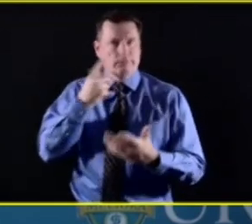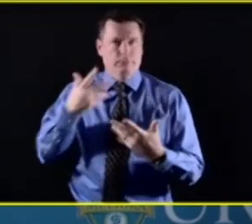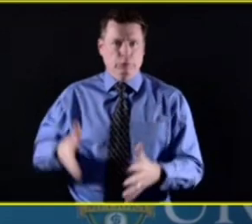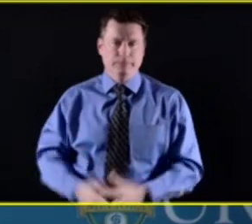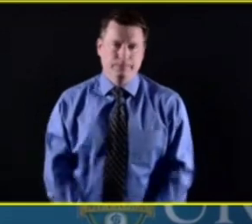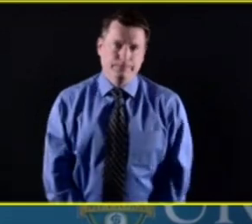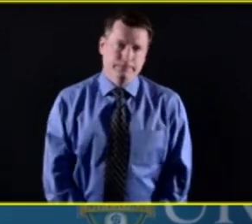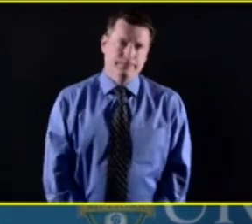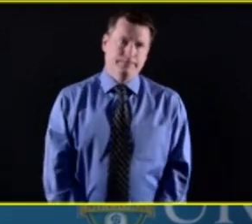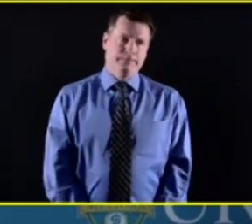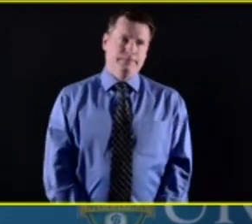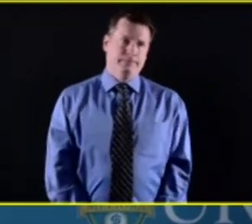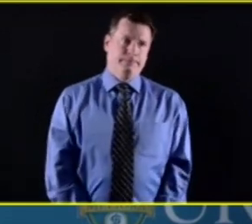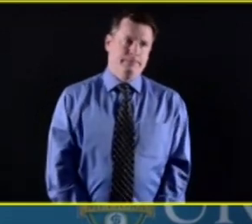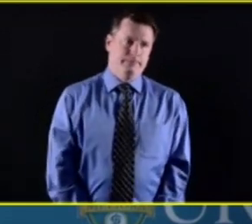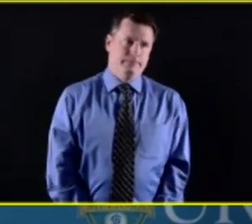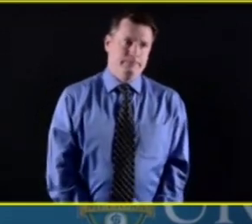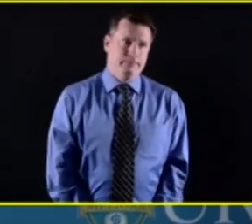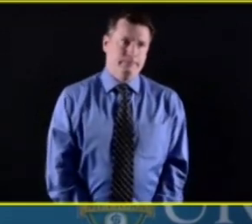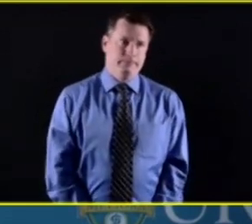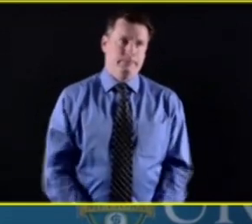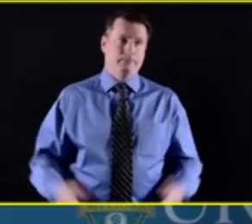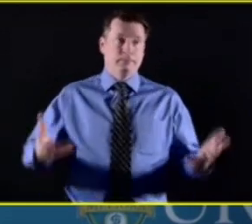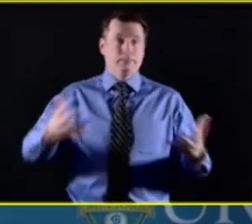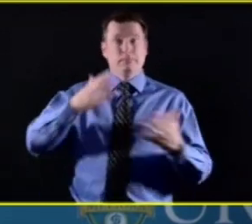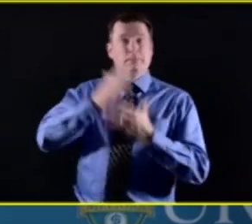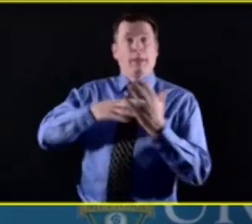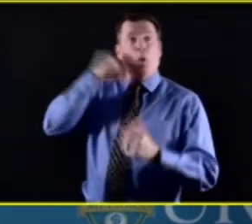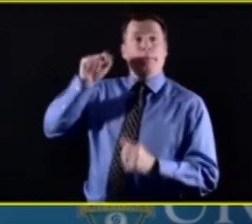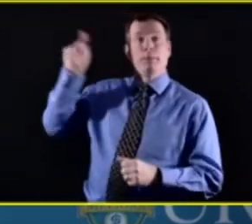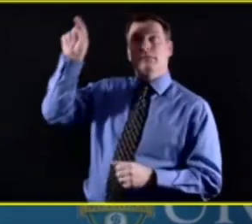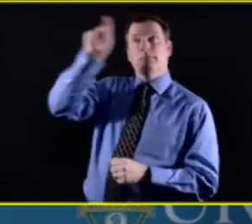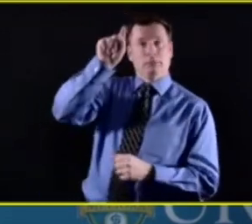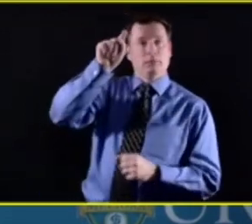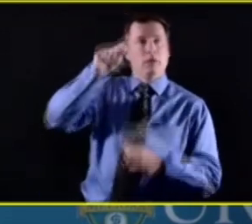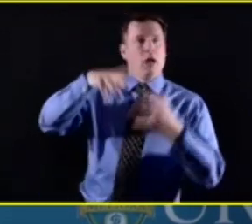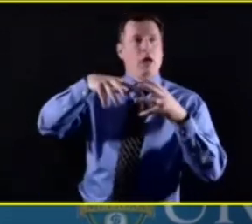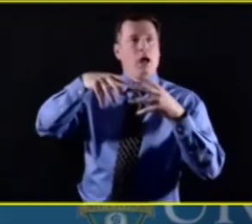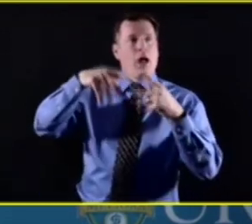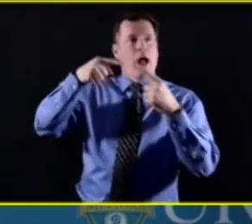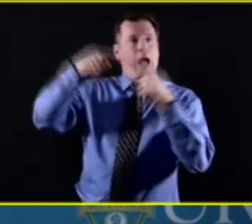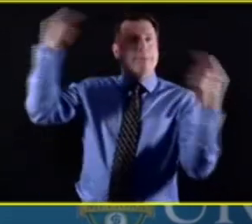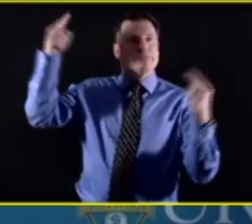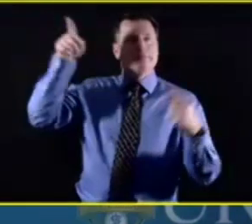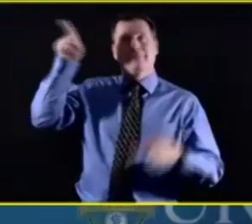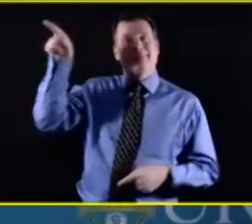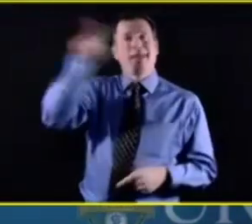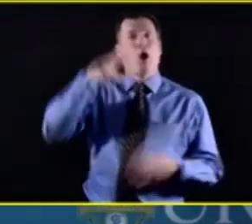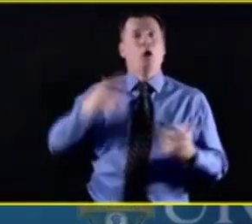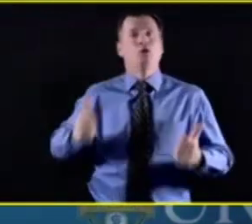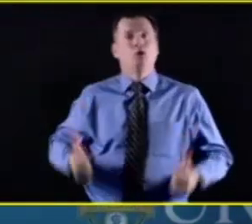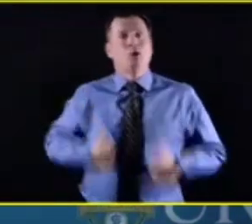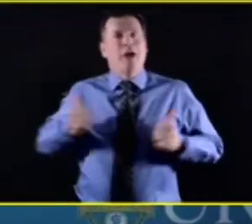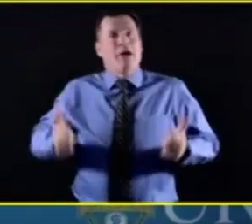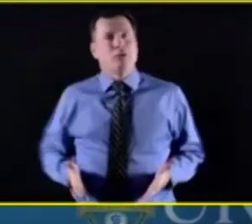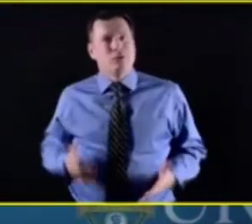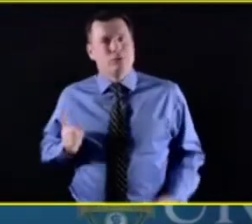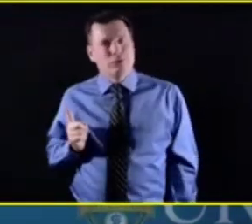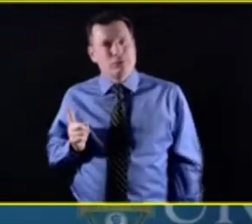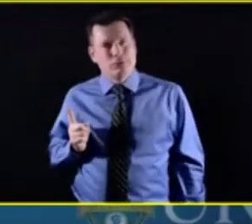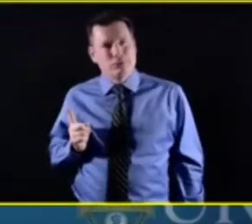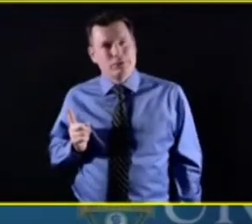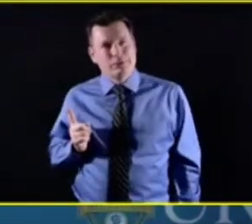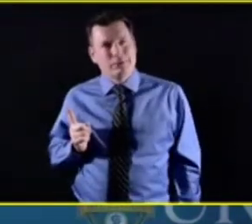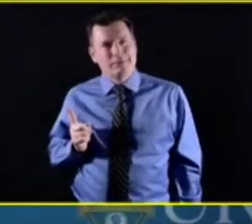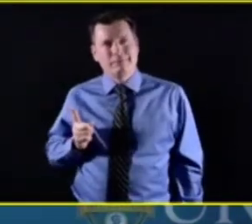folks who are real survivors. They've, they've learned over time about how to, um, make close